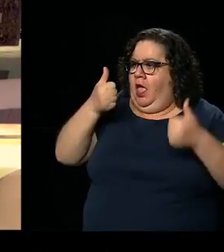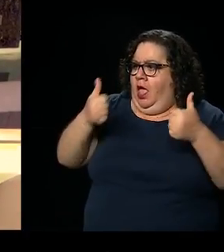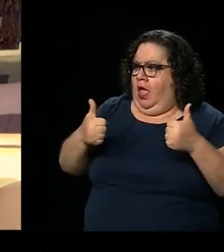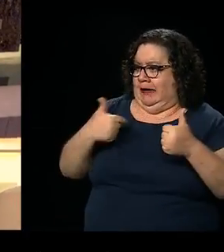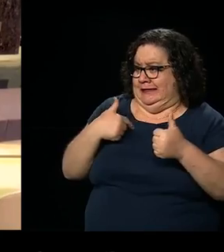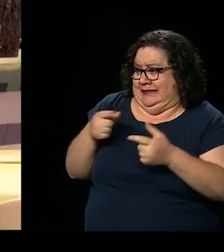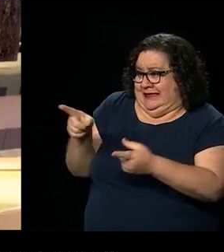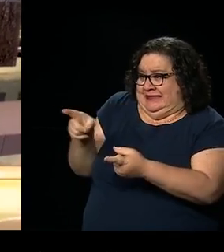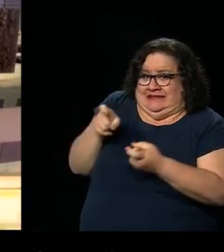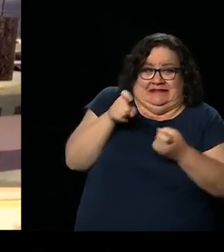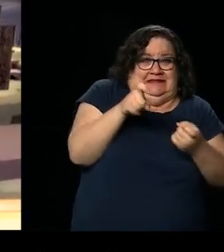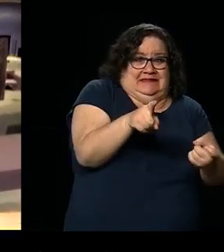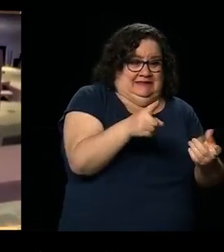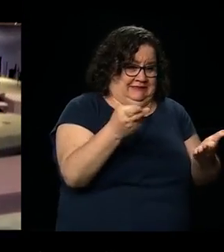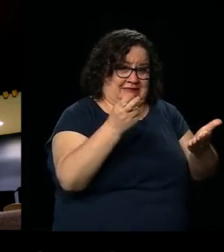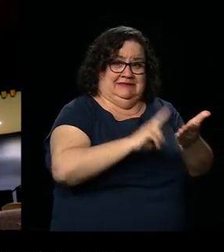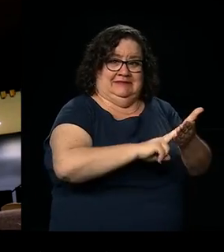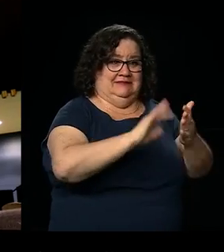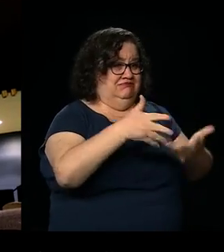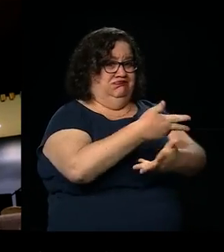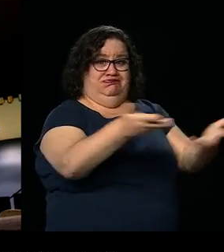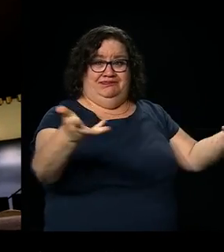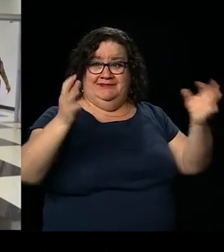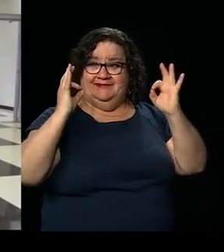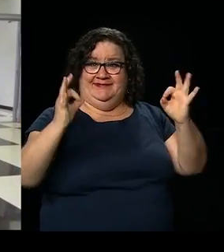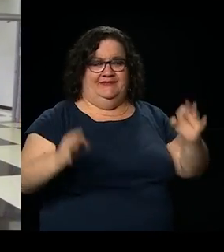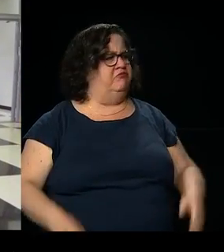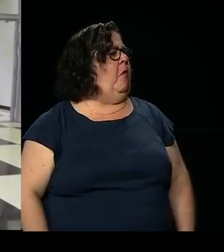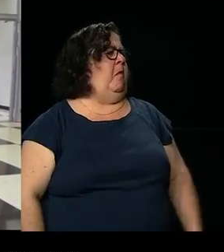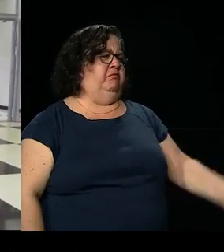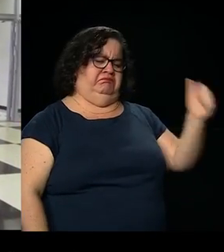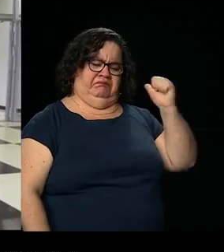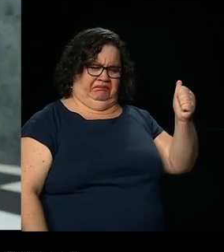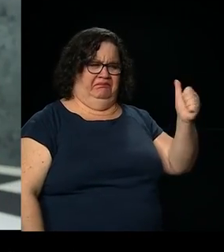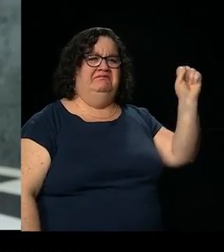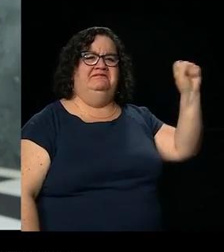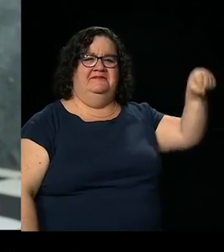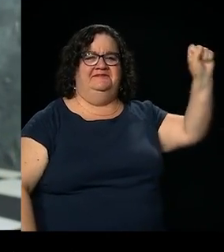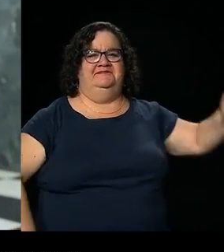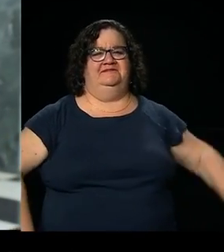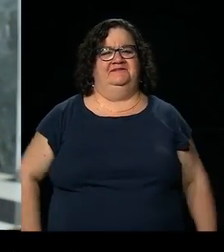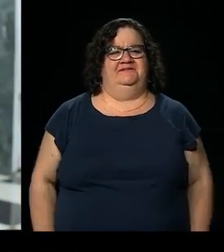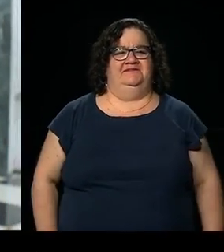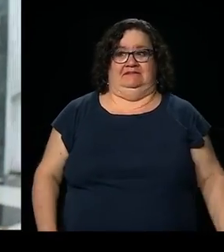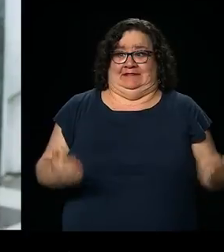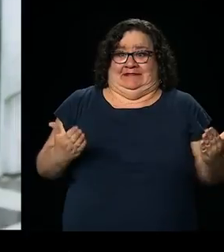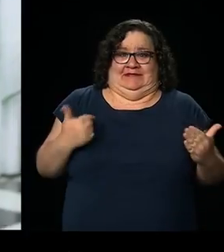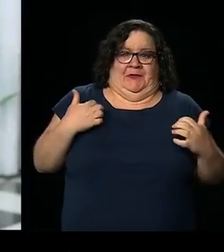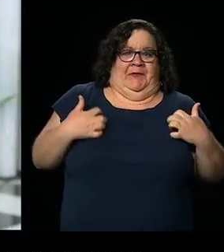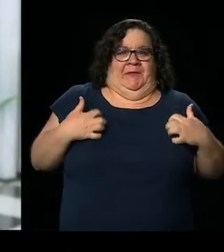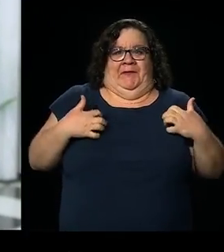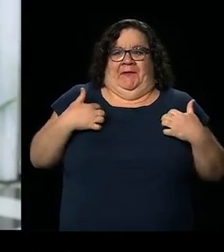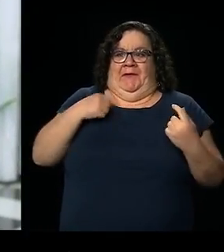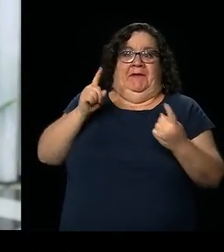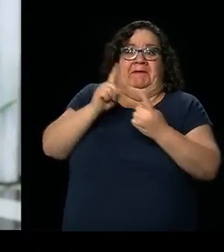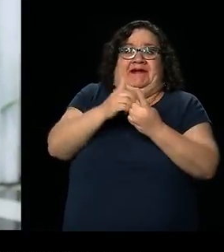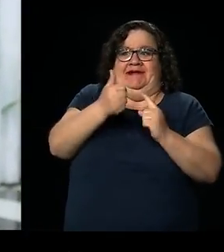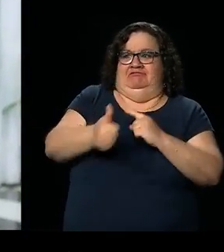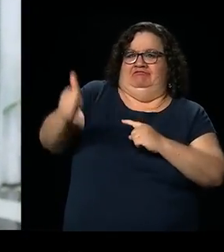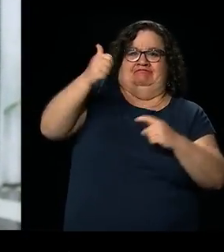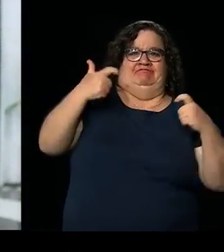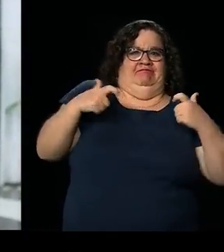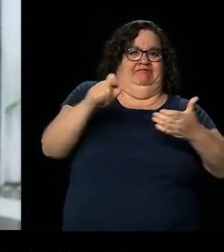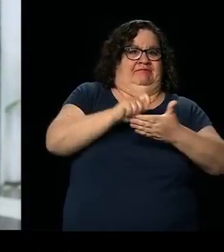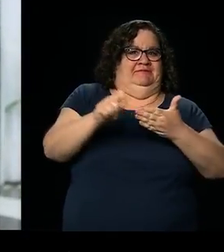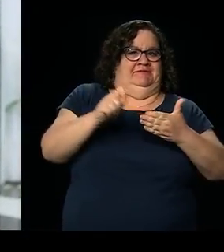Can I borrow it for the conference? Yes. I'm about to meet the Secretary General, and we are going to talk about